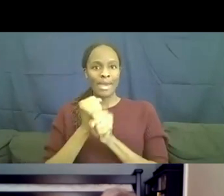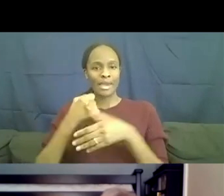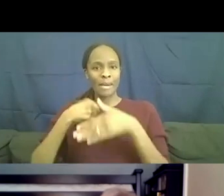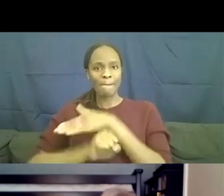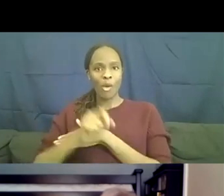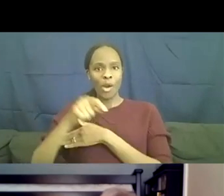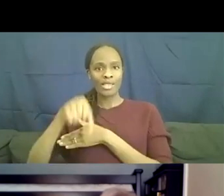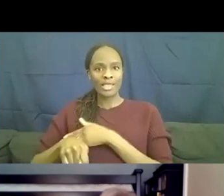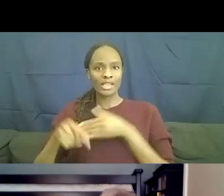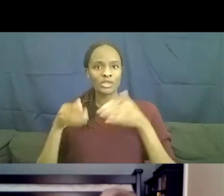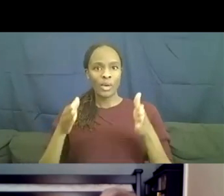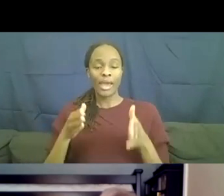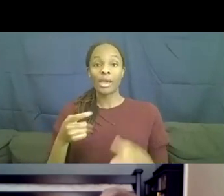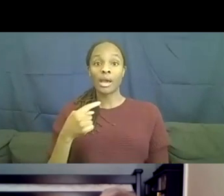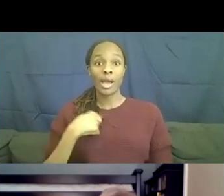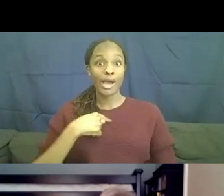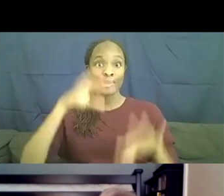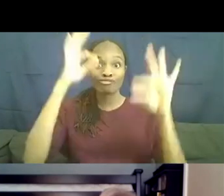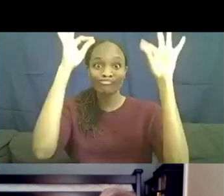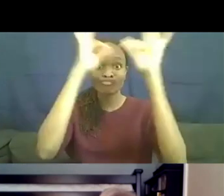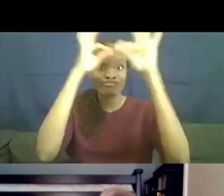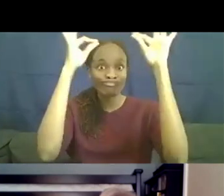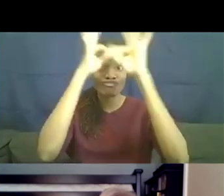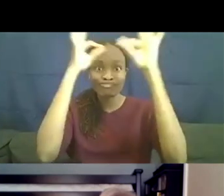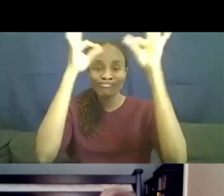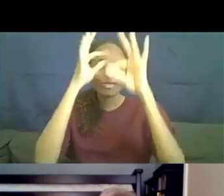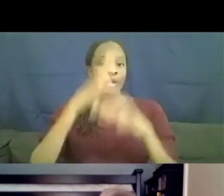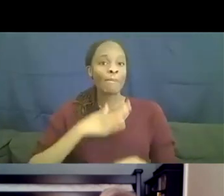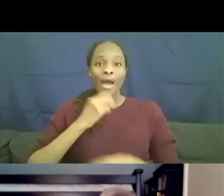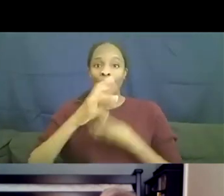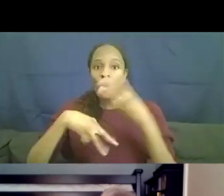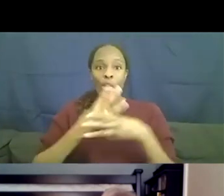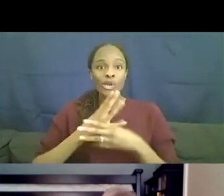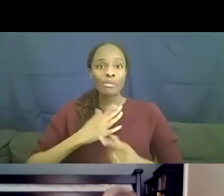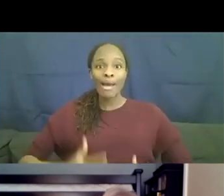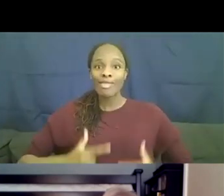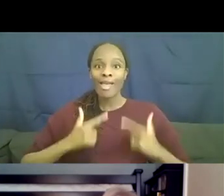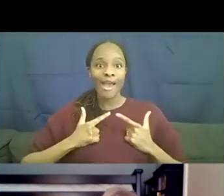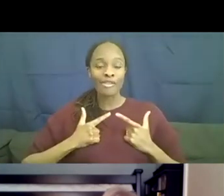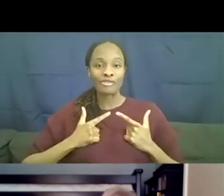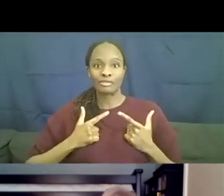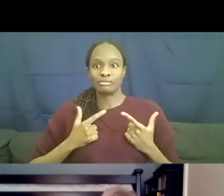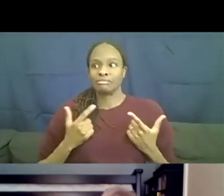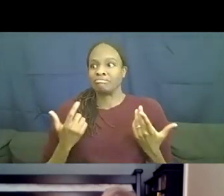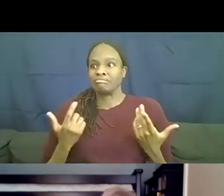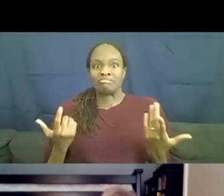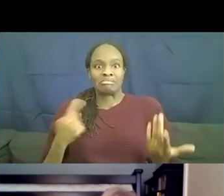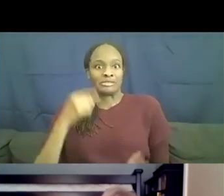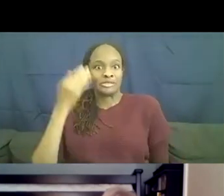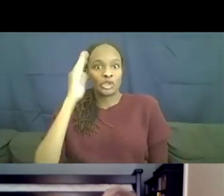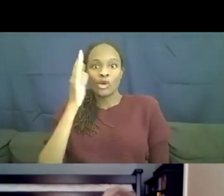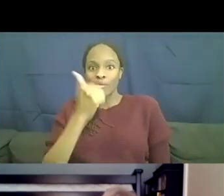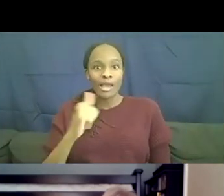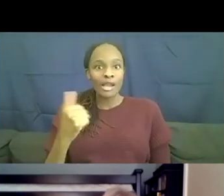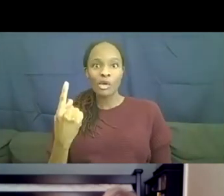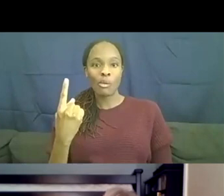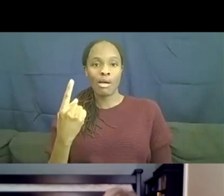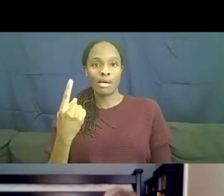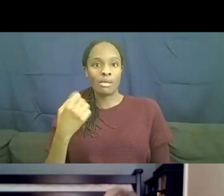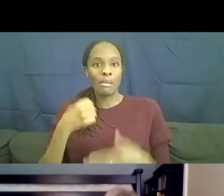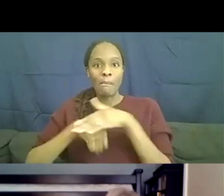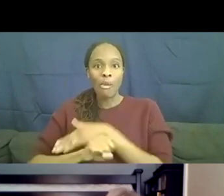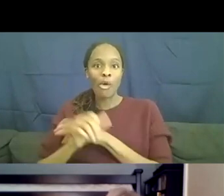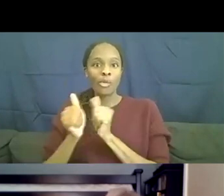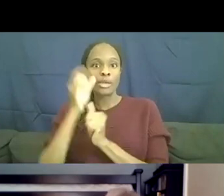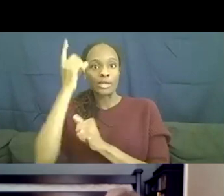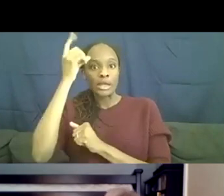Absolutely nothing. My world and my life had not introduced me to anyone, you know, born with Down syndrome or